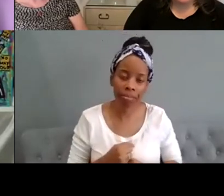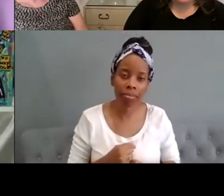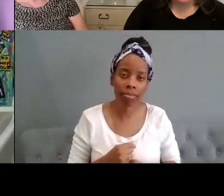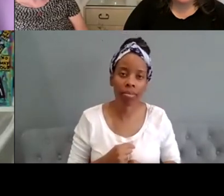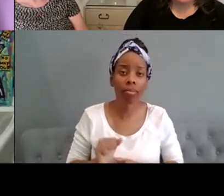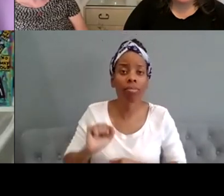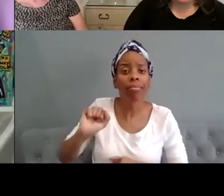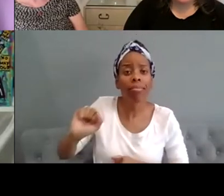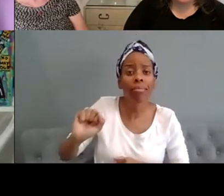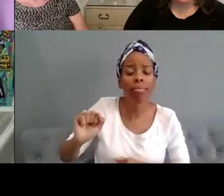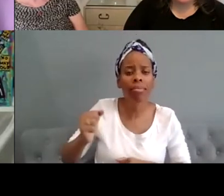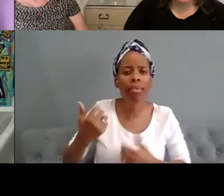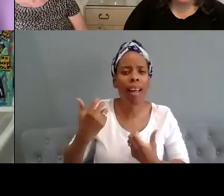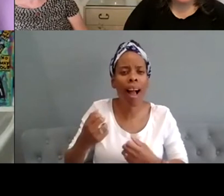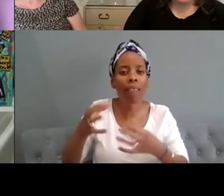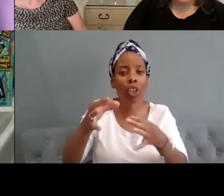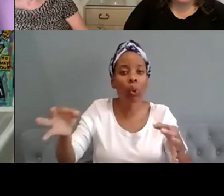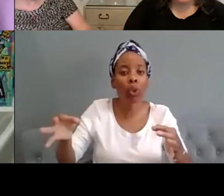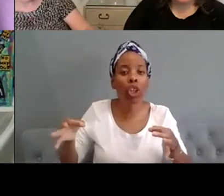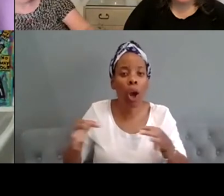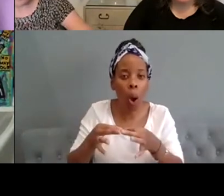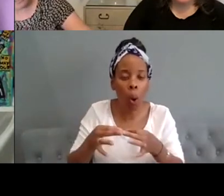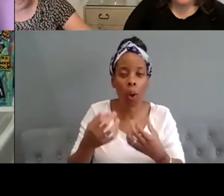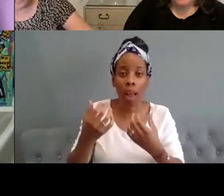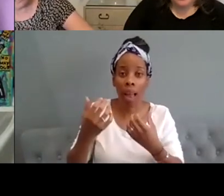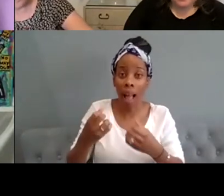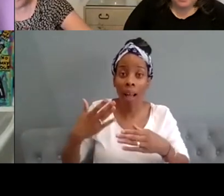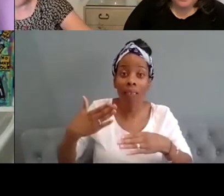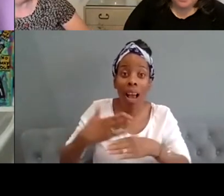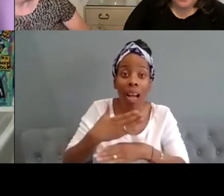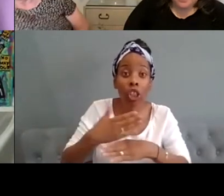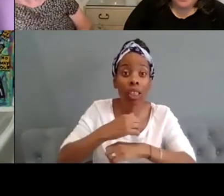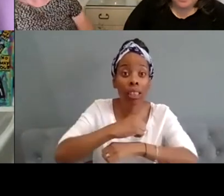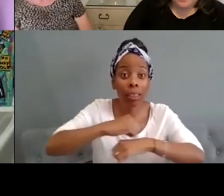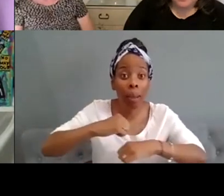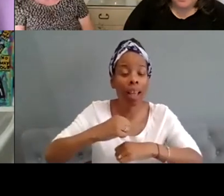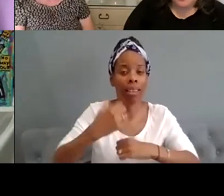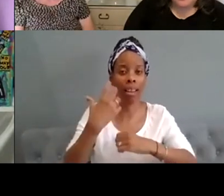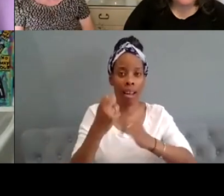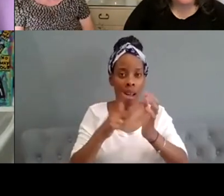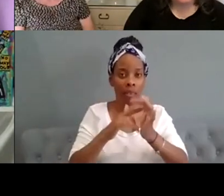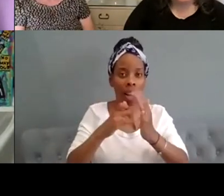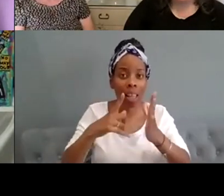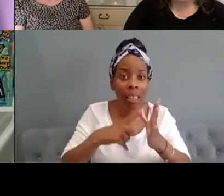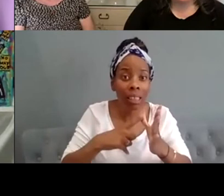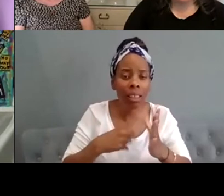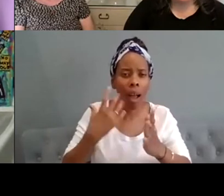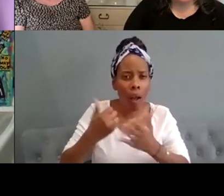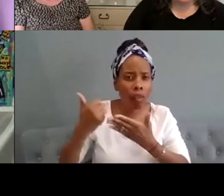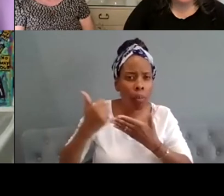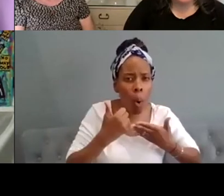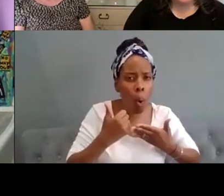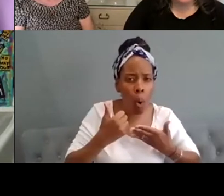have of the studio um of of action space lisa um do you feel like